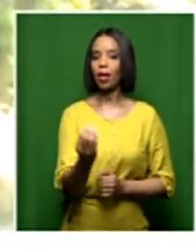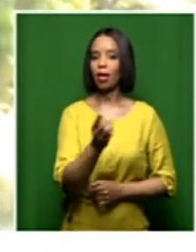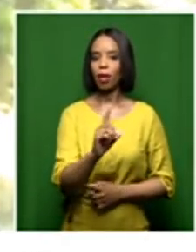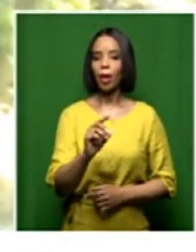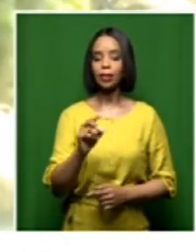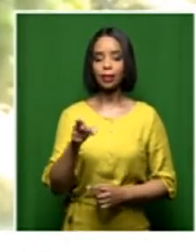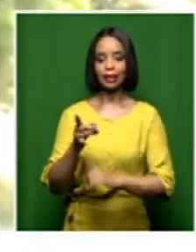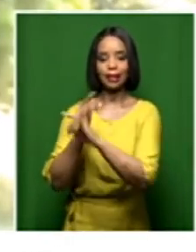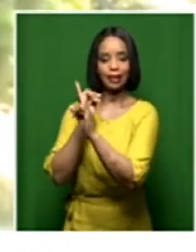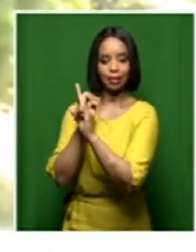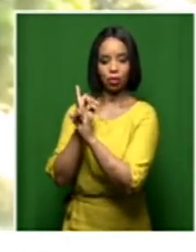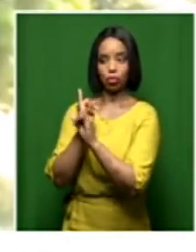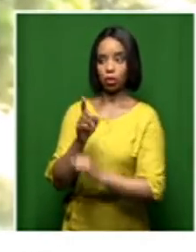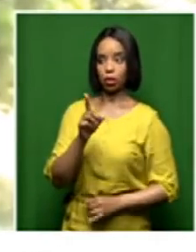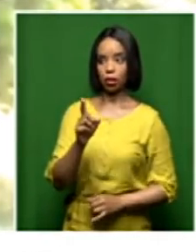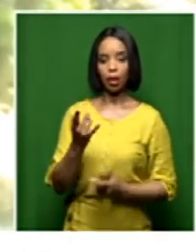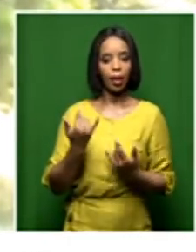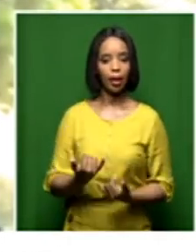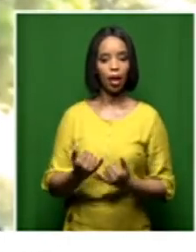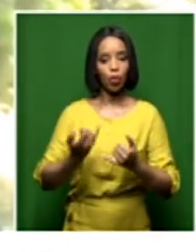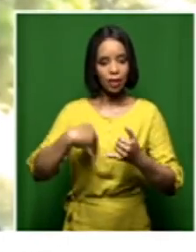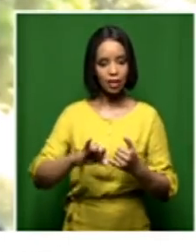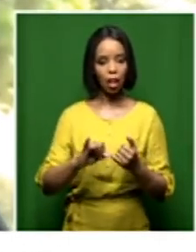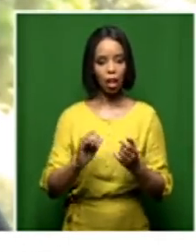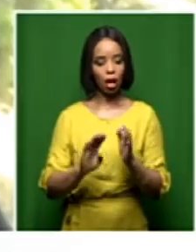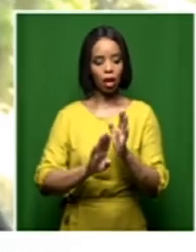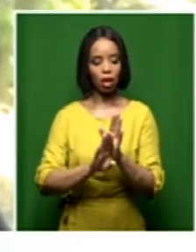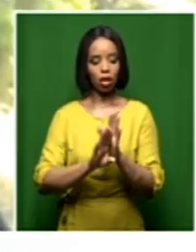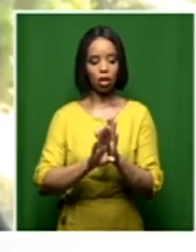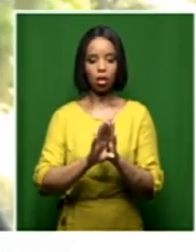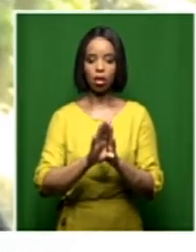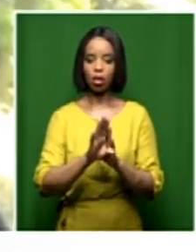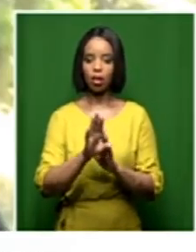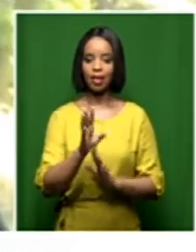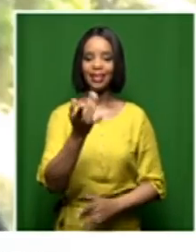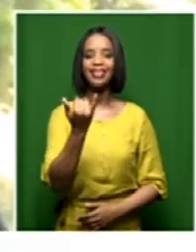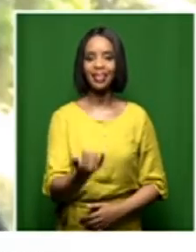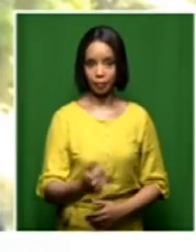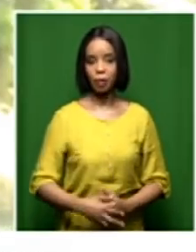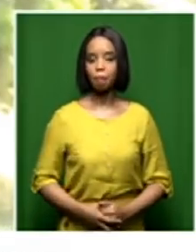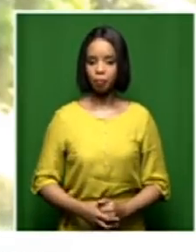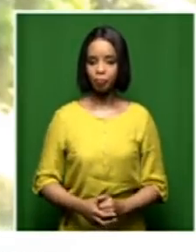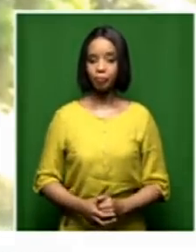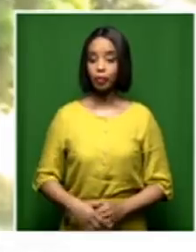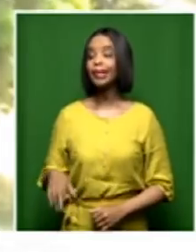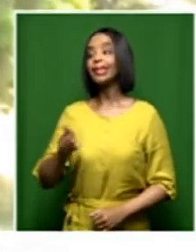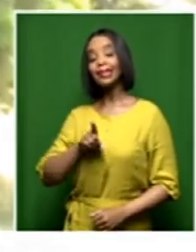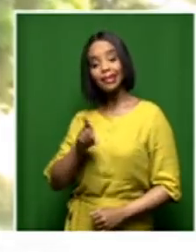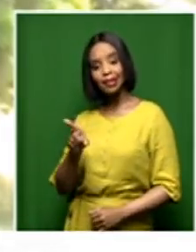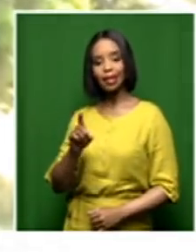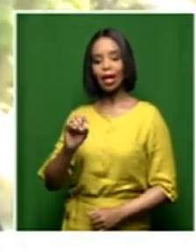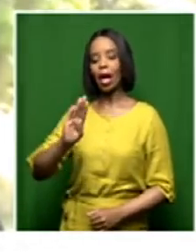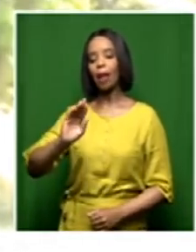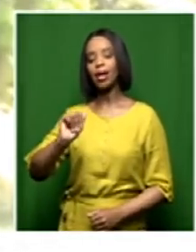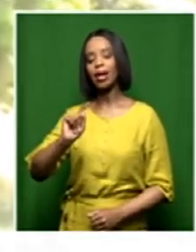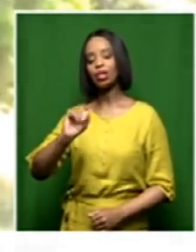in the recovery mode. Bhattuto, she indicated to us yesterday that there is